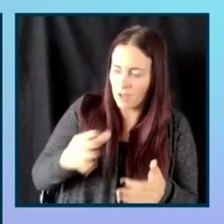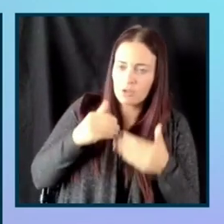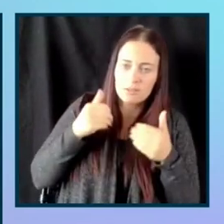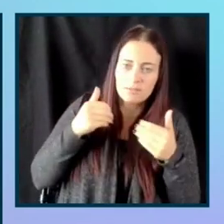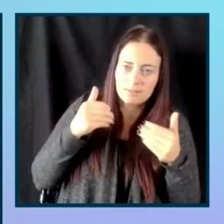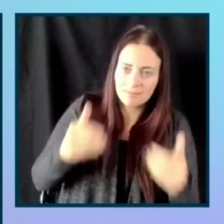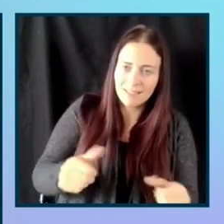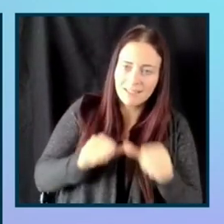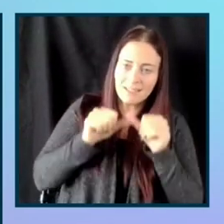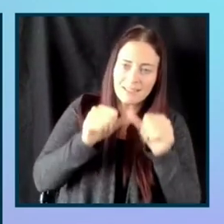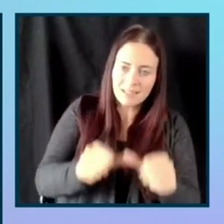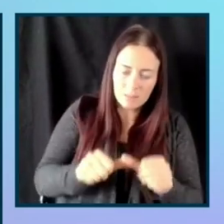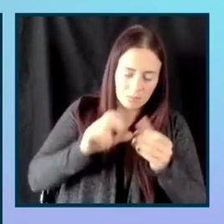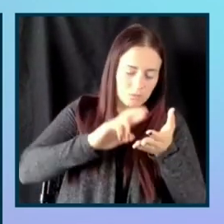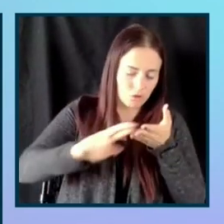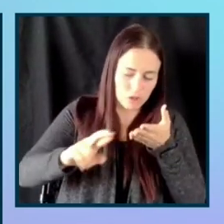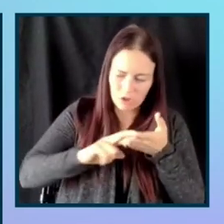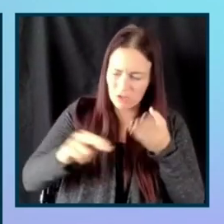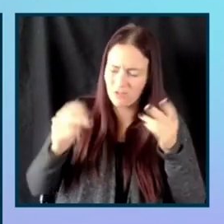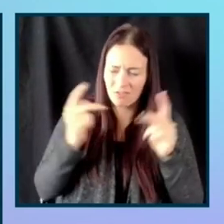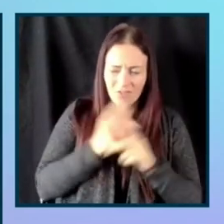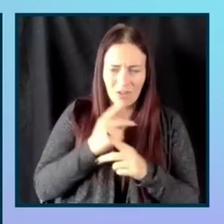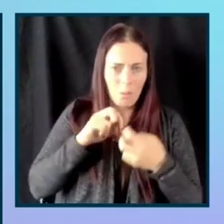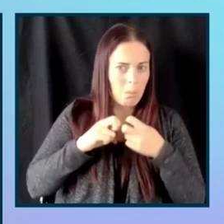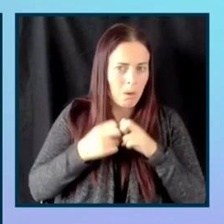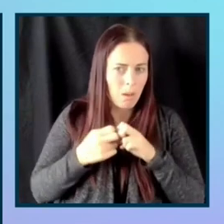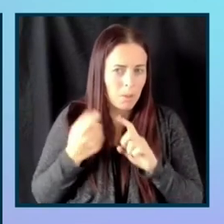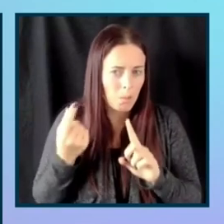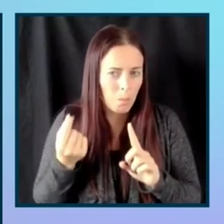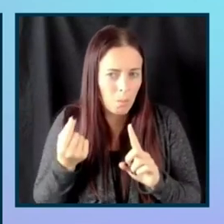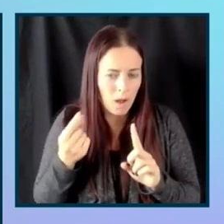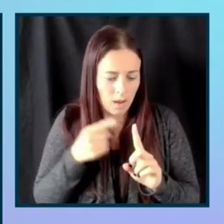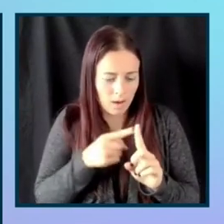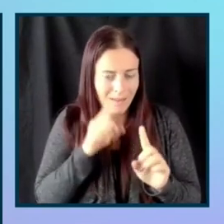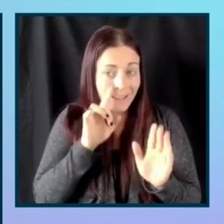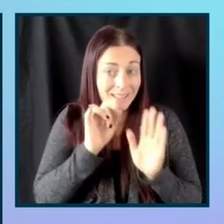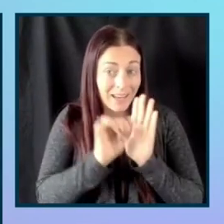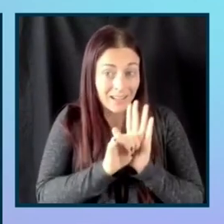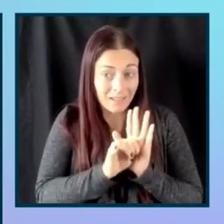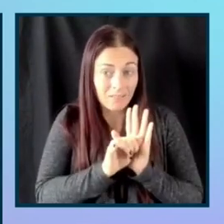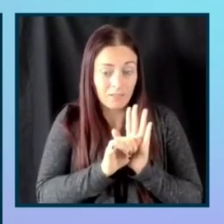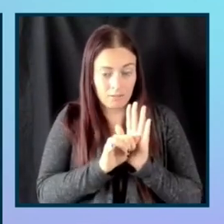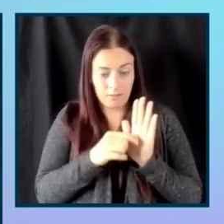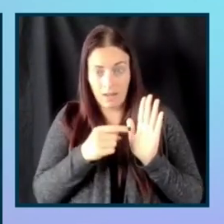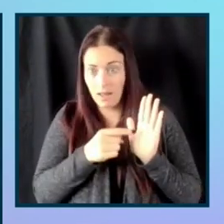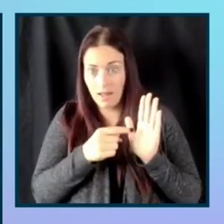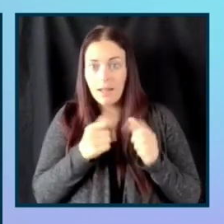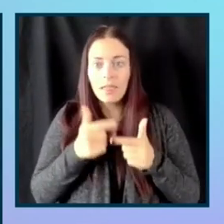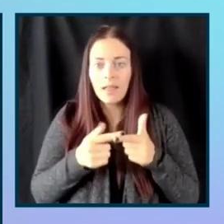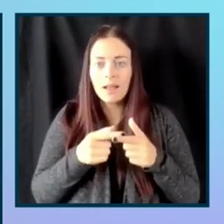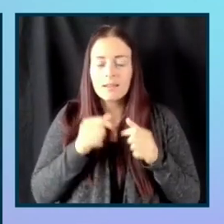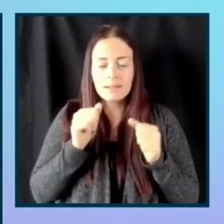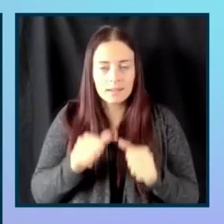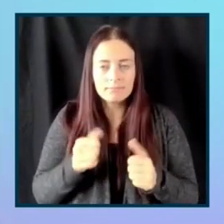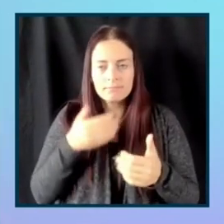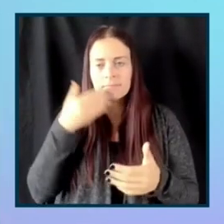research of what is it exactly that is really, you know, that's causing the resistance will definitely help you.